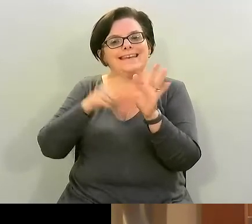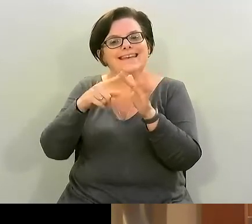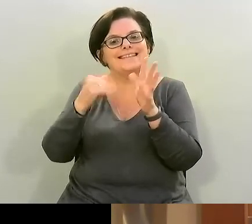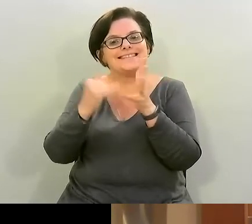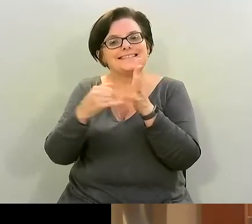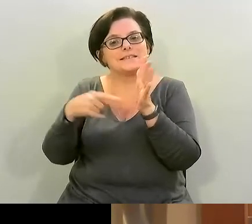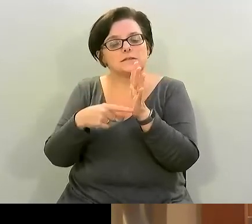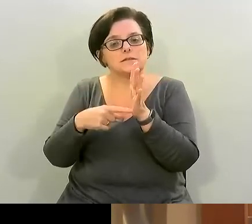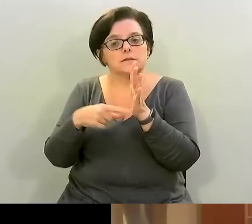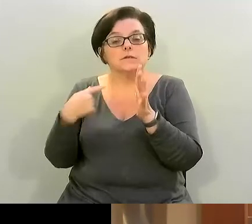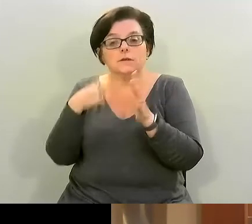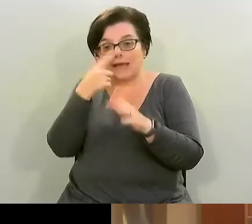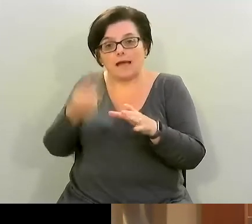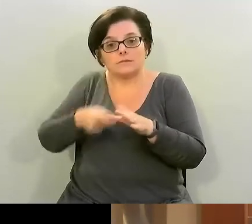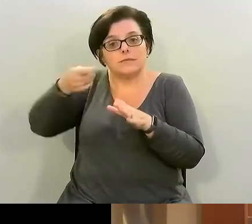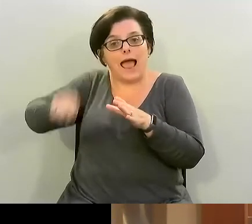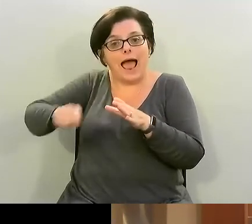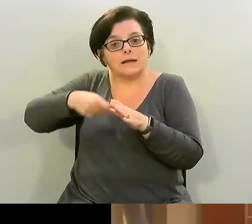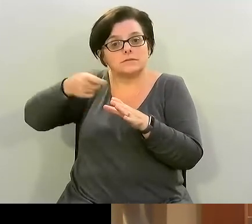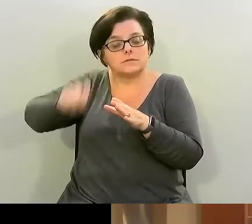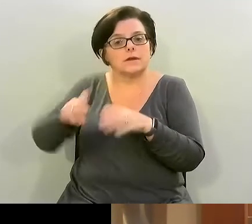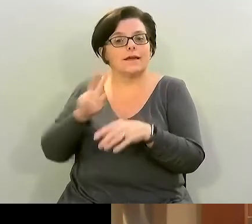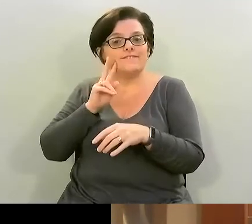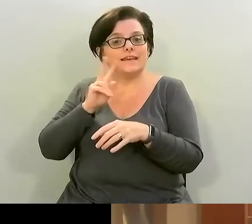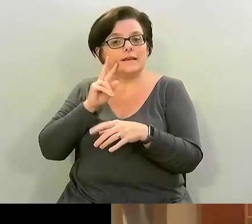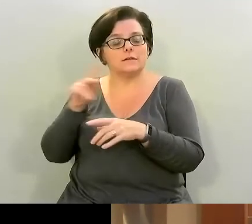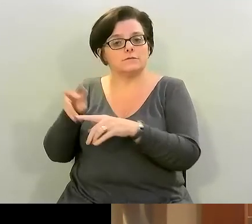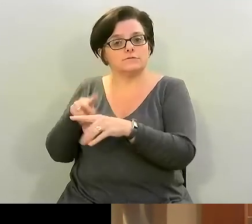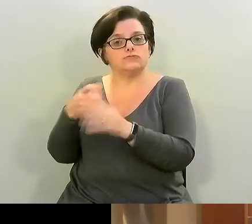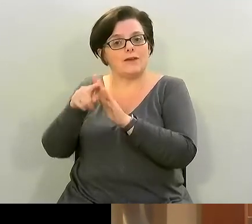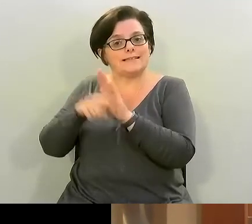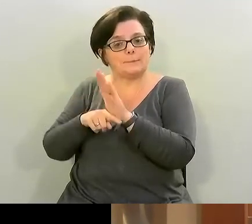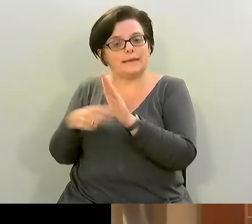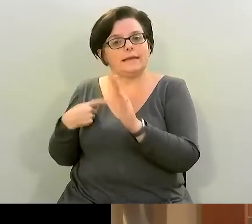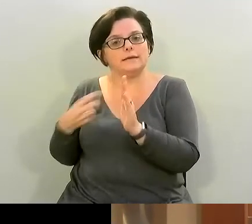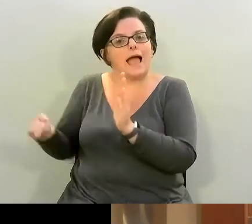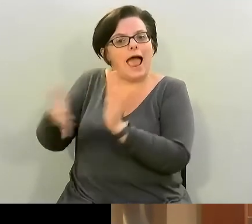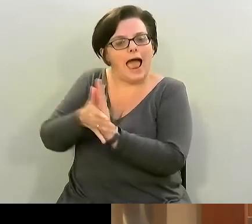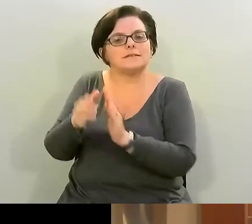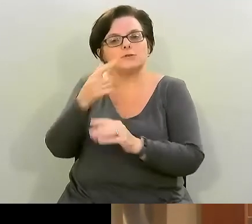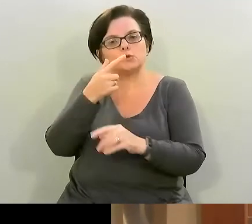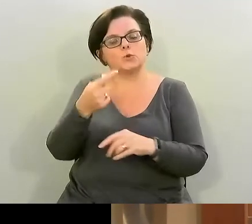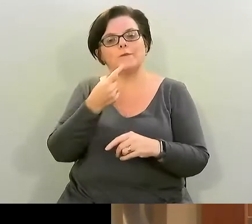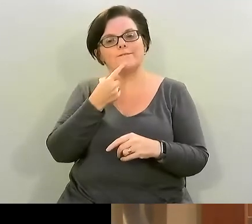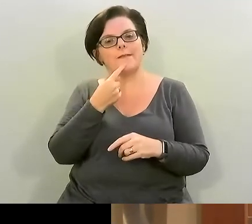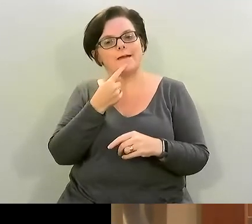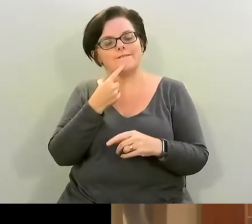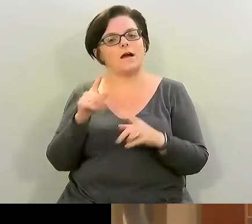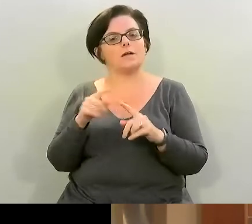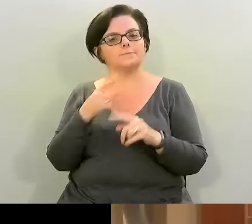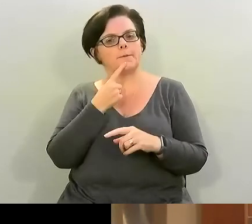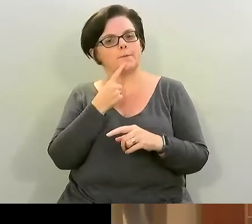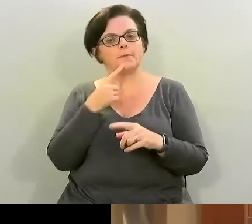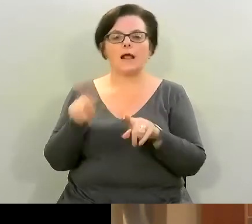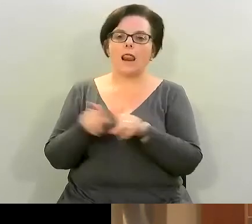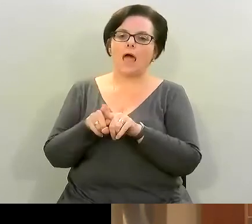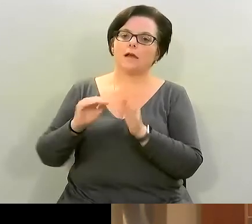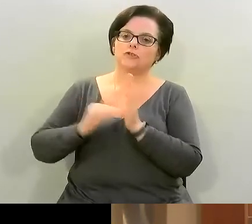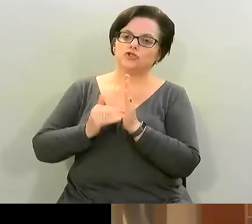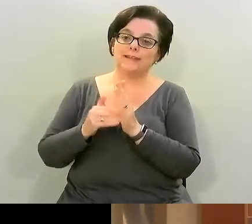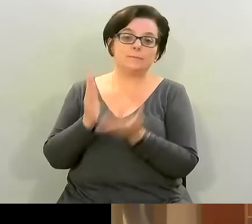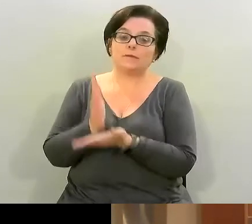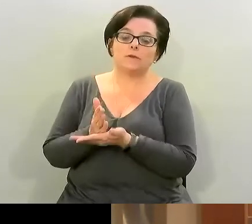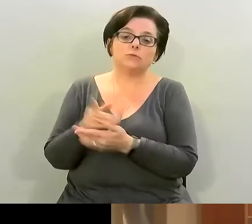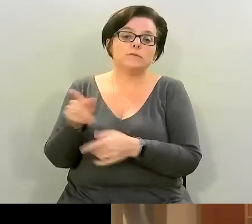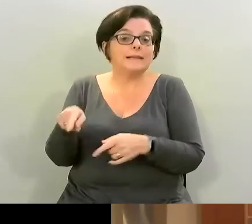vegan um vegan recipes call for to give that cheesy flavor to say mac and cheese and other things it's called nutritional